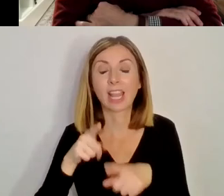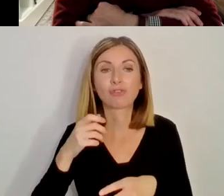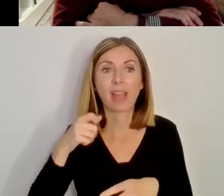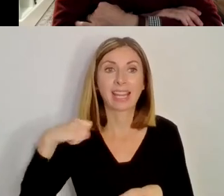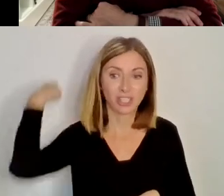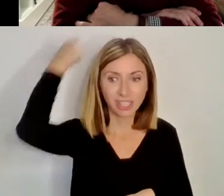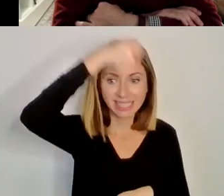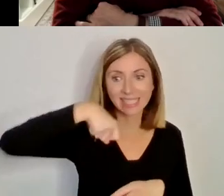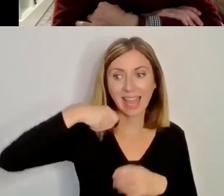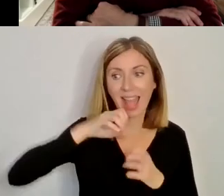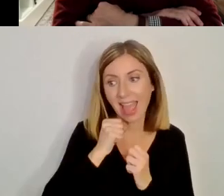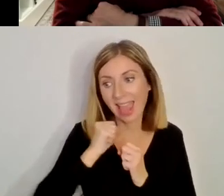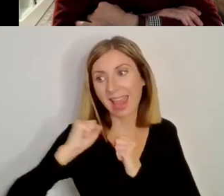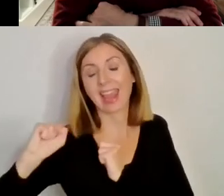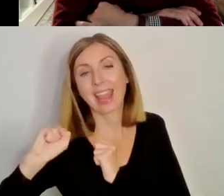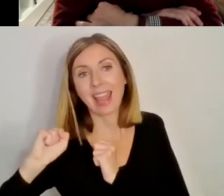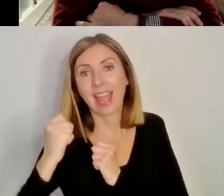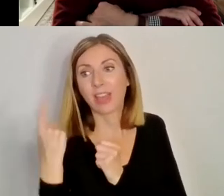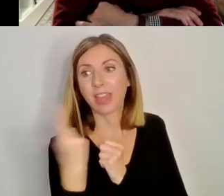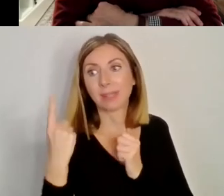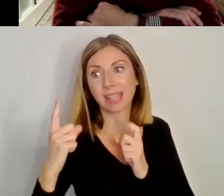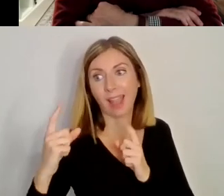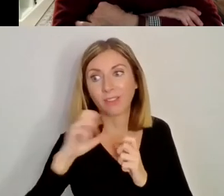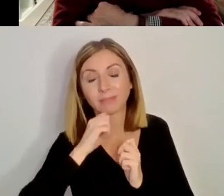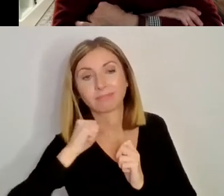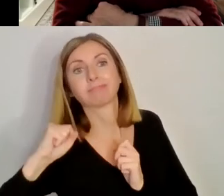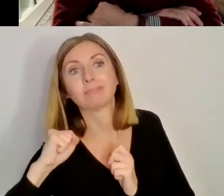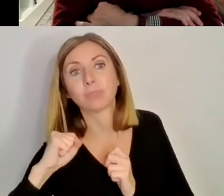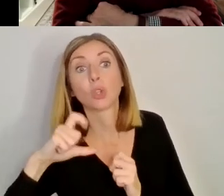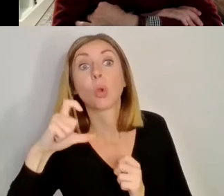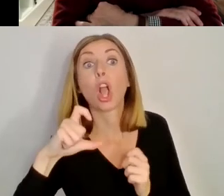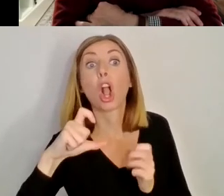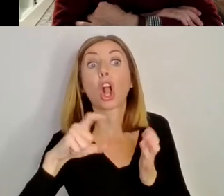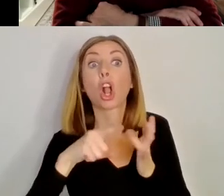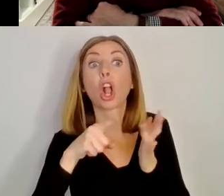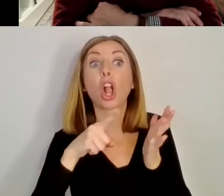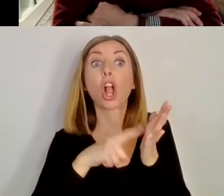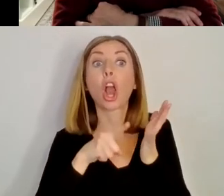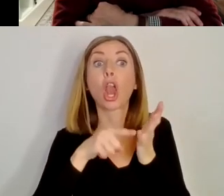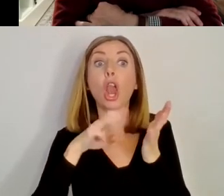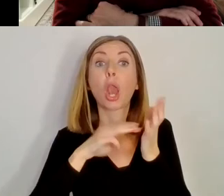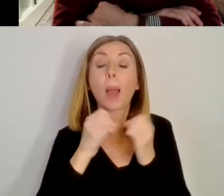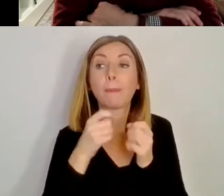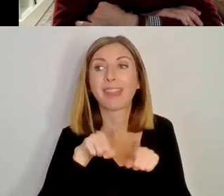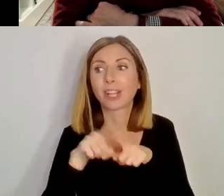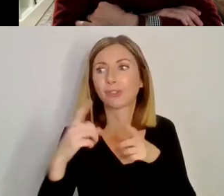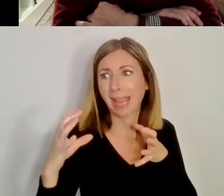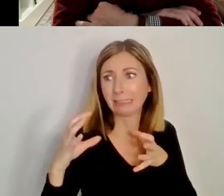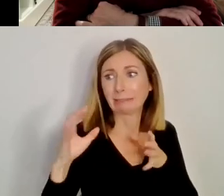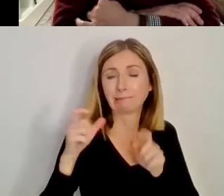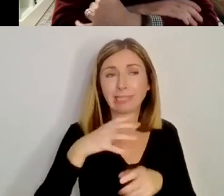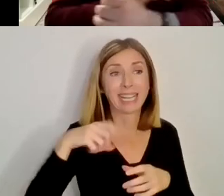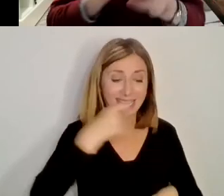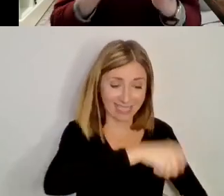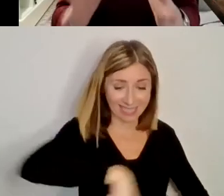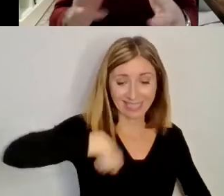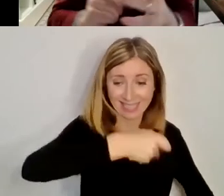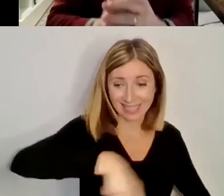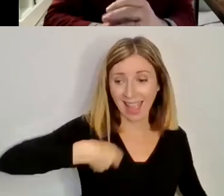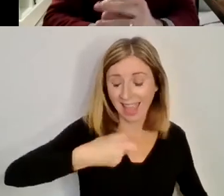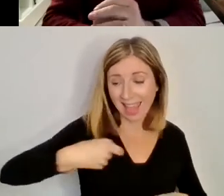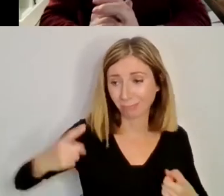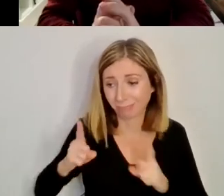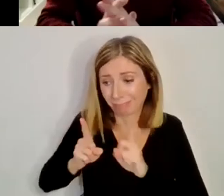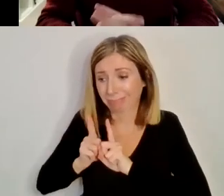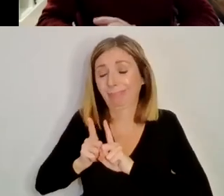to Columba. Columba came from Iona and hooked up with Drosten, the local saint. So they're, they're, they're trying to, um,